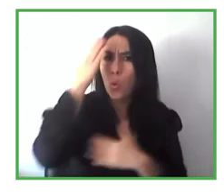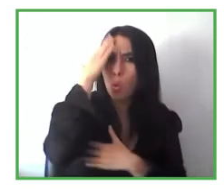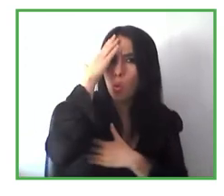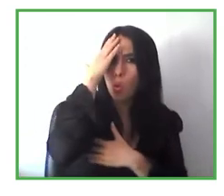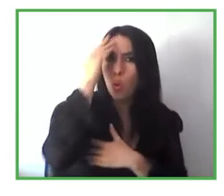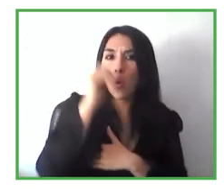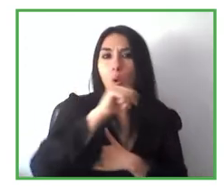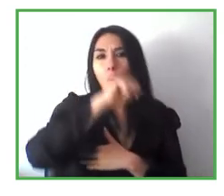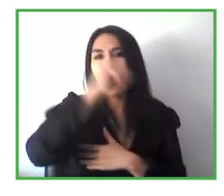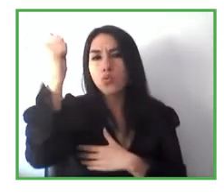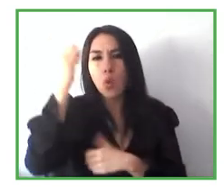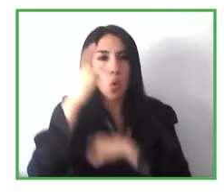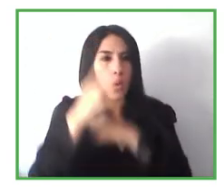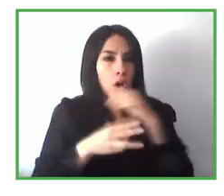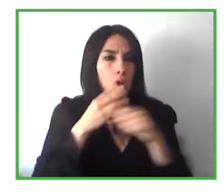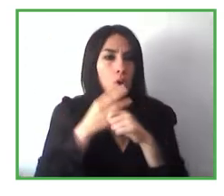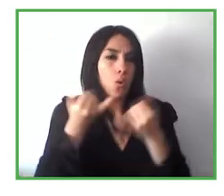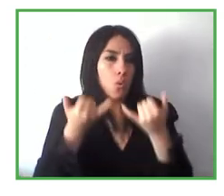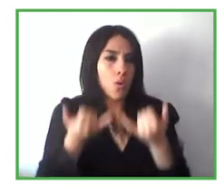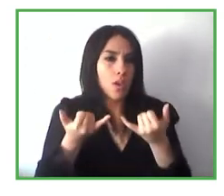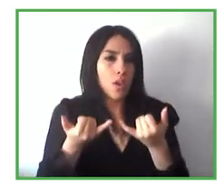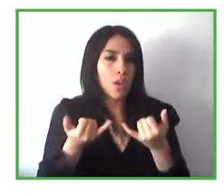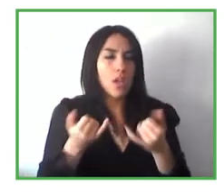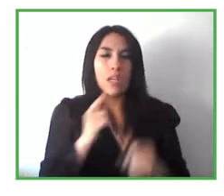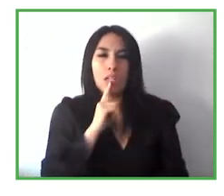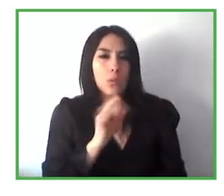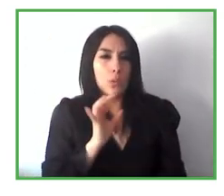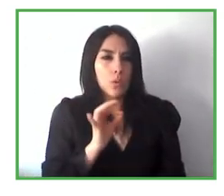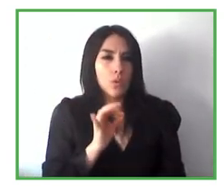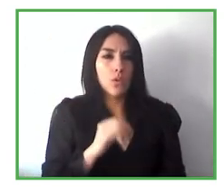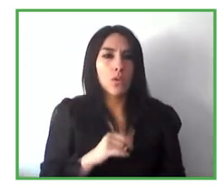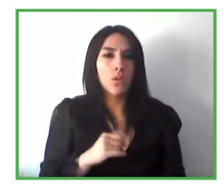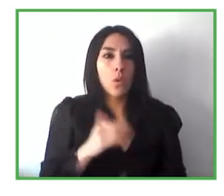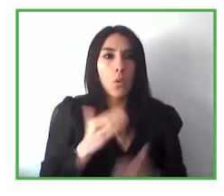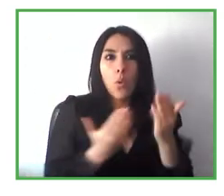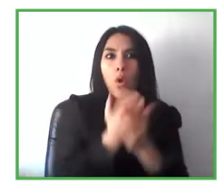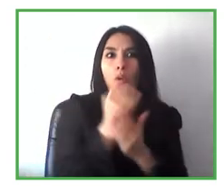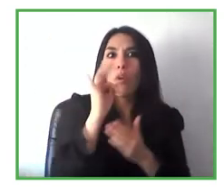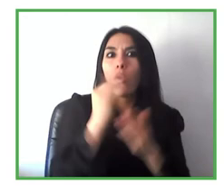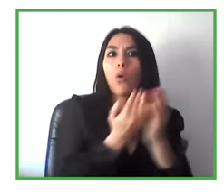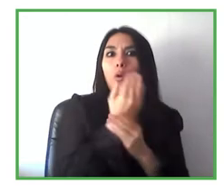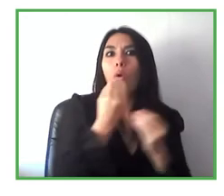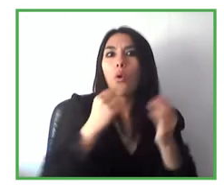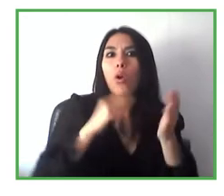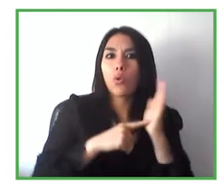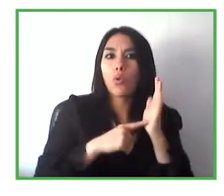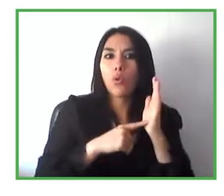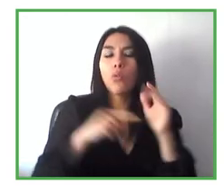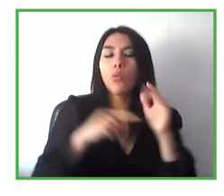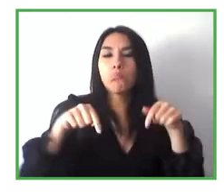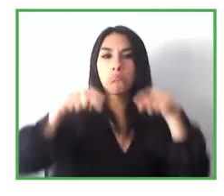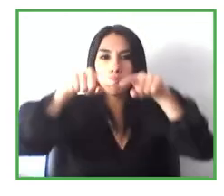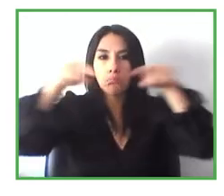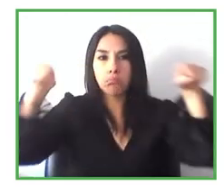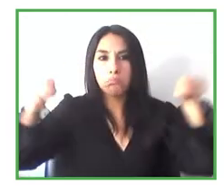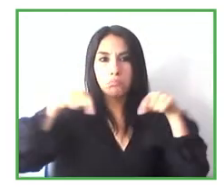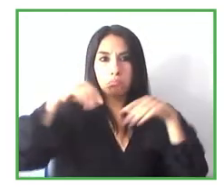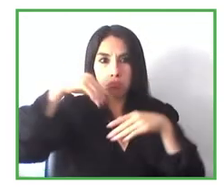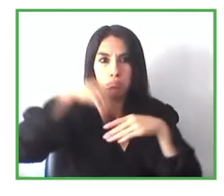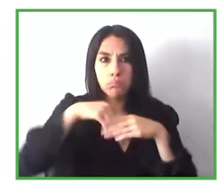other type of technological innovation are you applying? To interior spaces